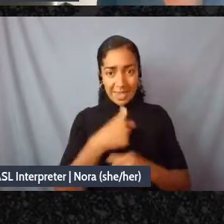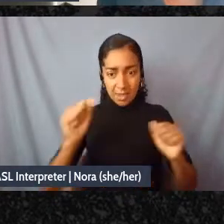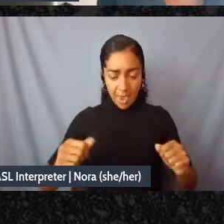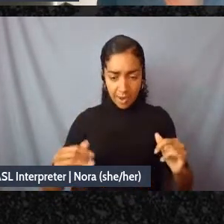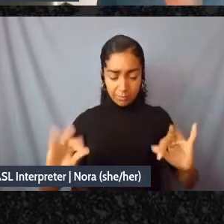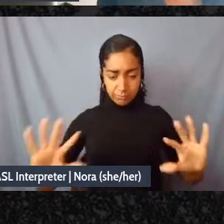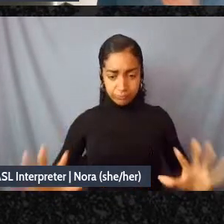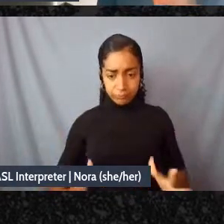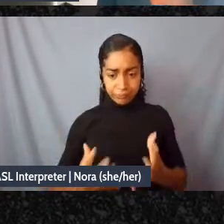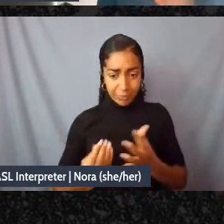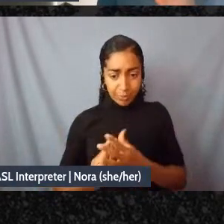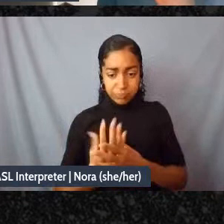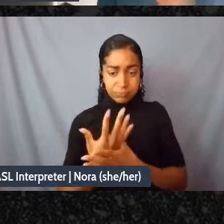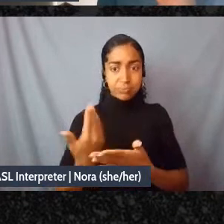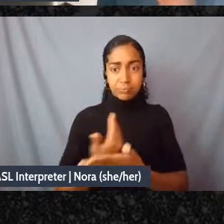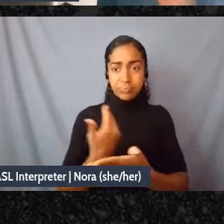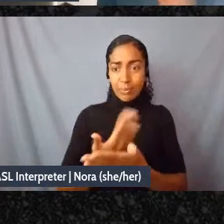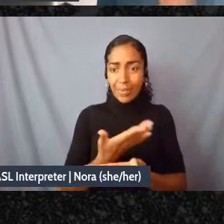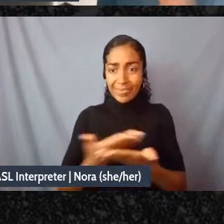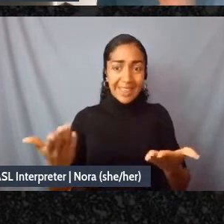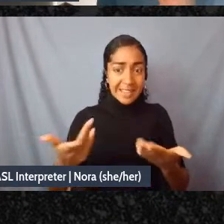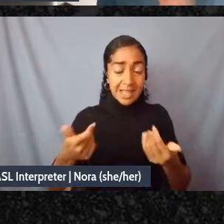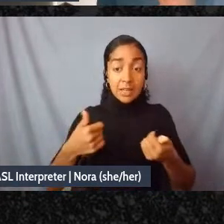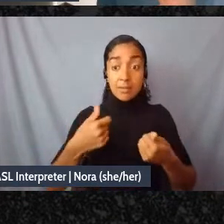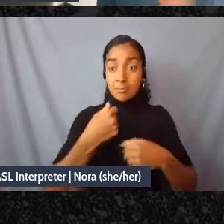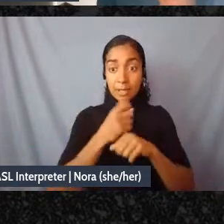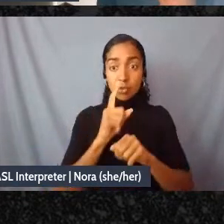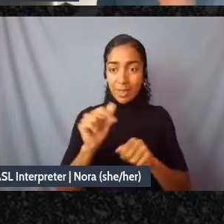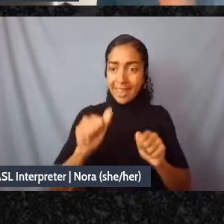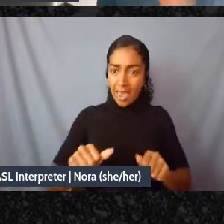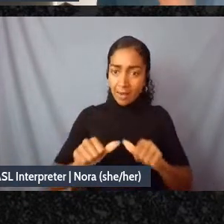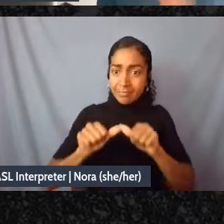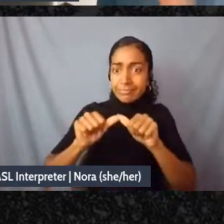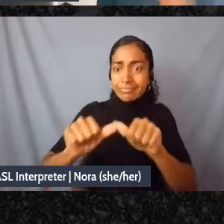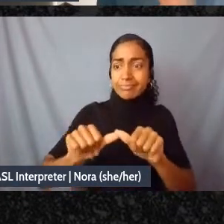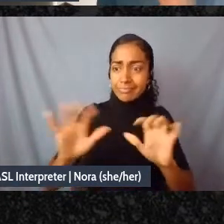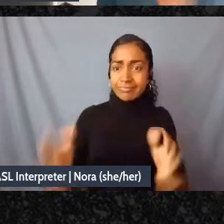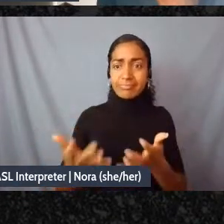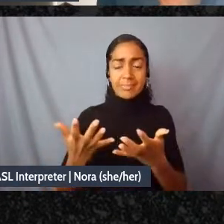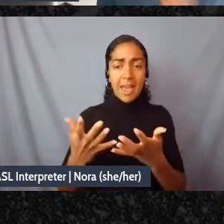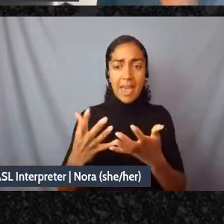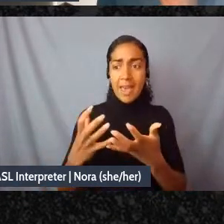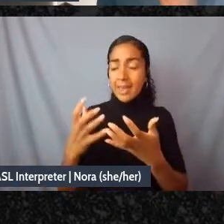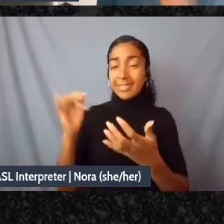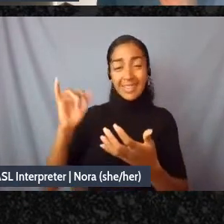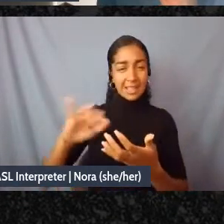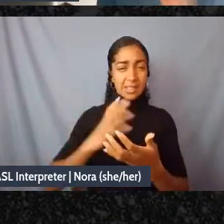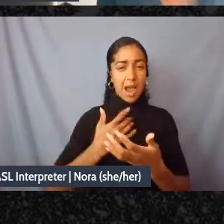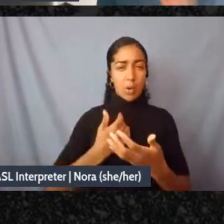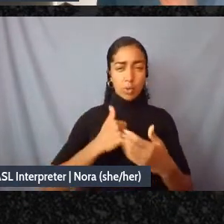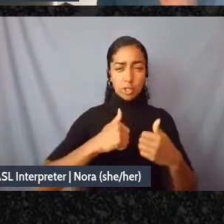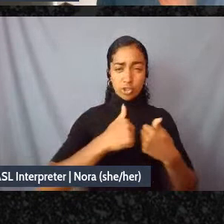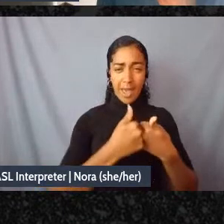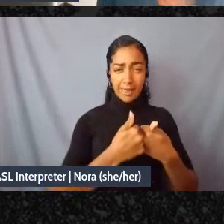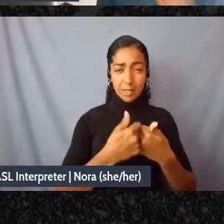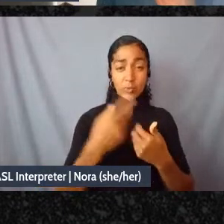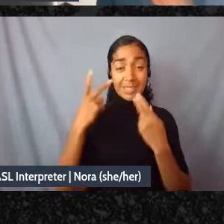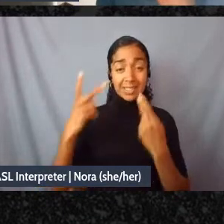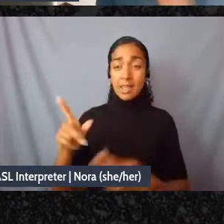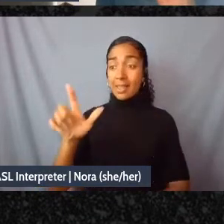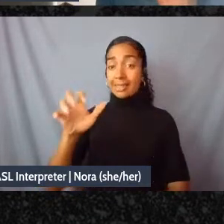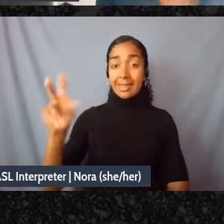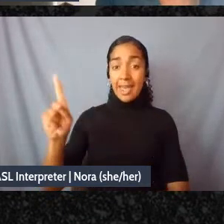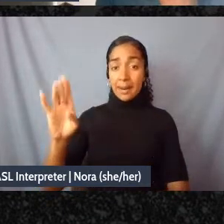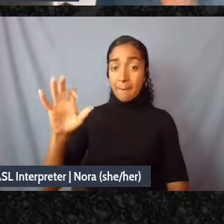the ways that they have been and that's our challenge I think if we look at land back it is an assertion and it is it's